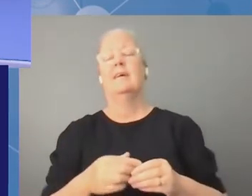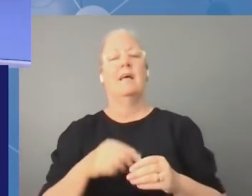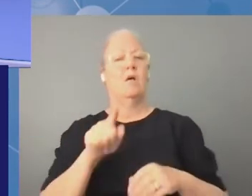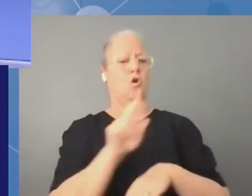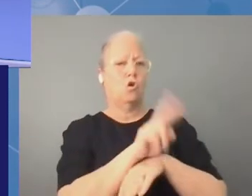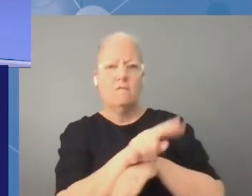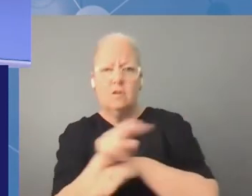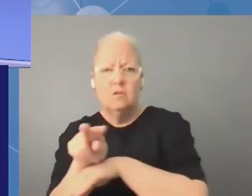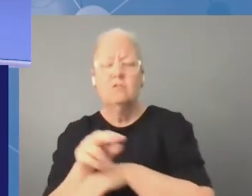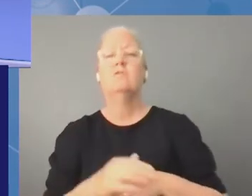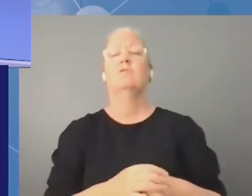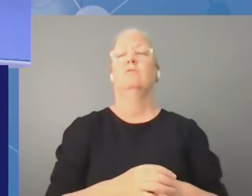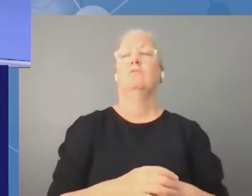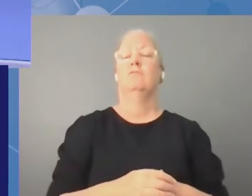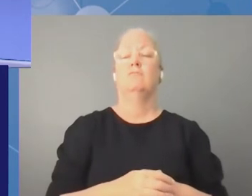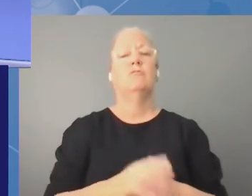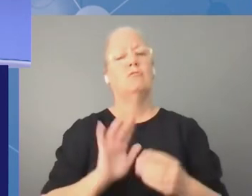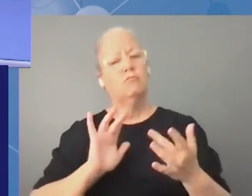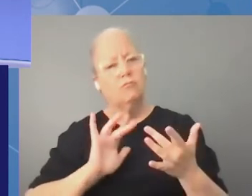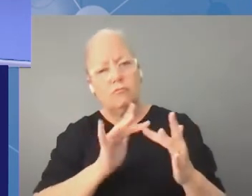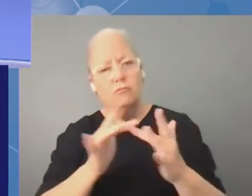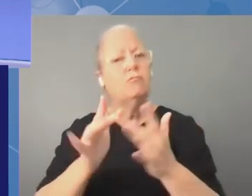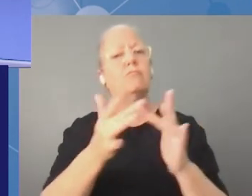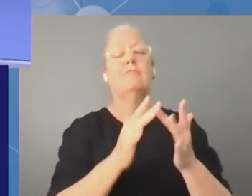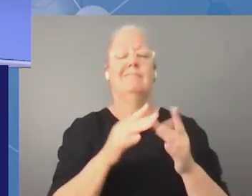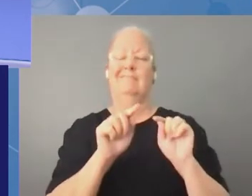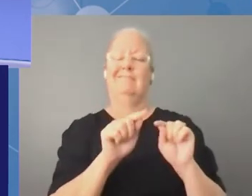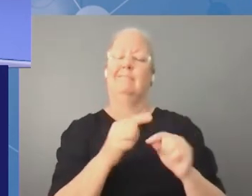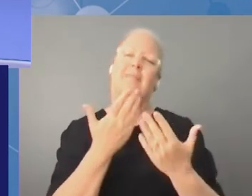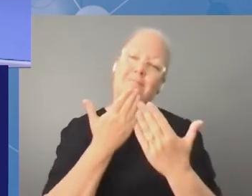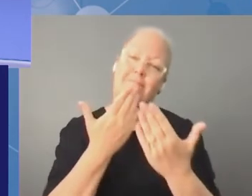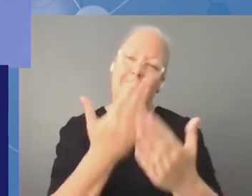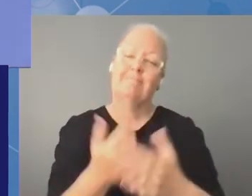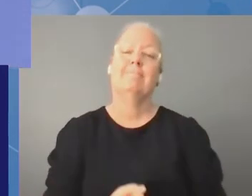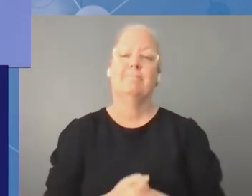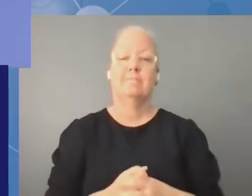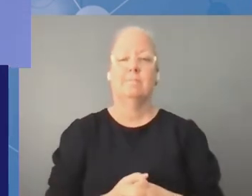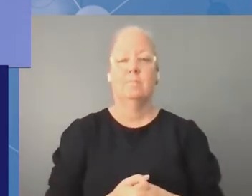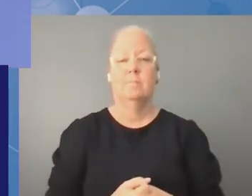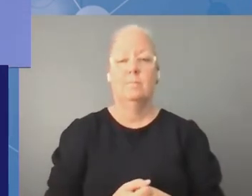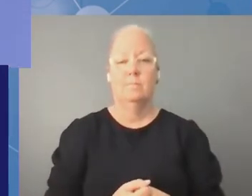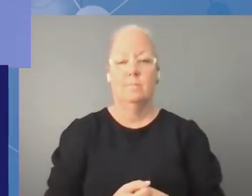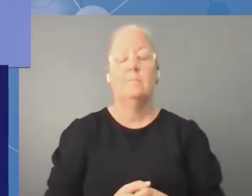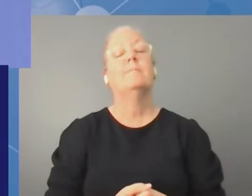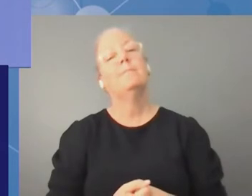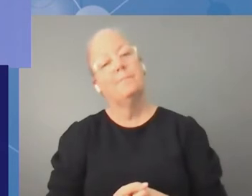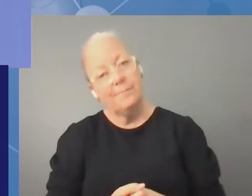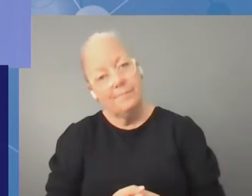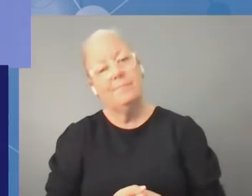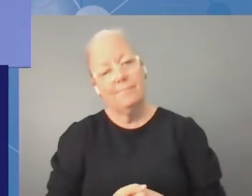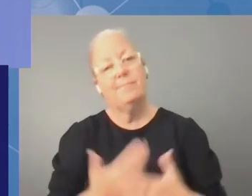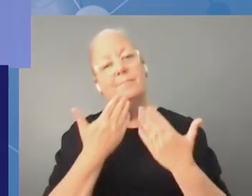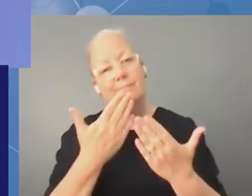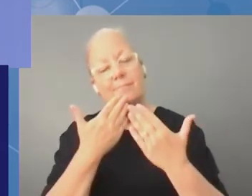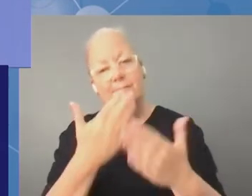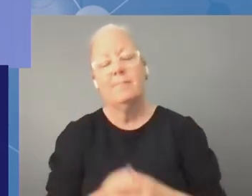uh activities yeah thank you so much uh thank you very much for your comment oh we've got a